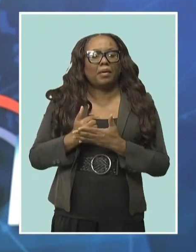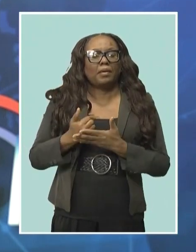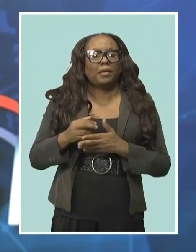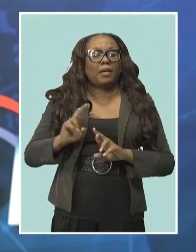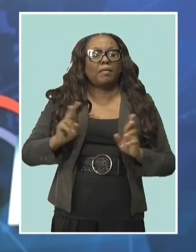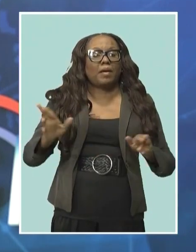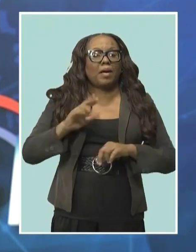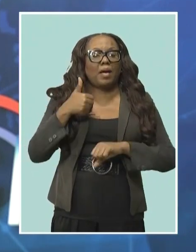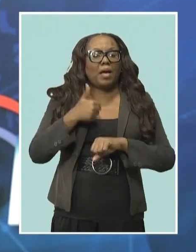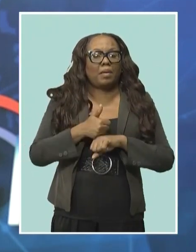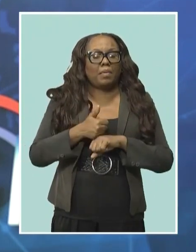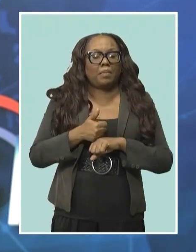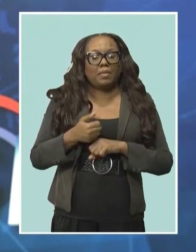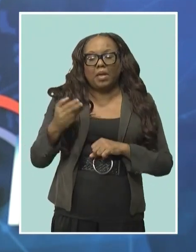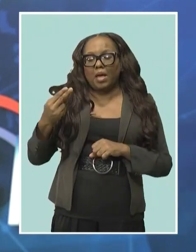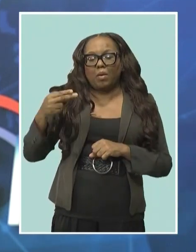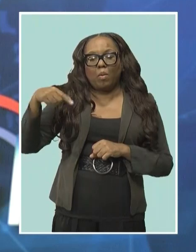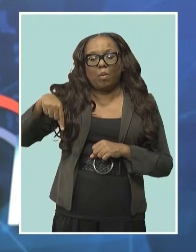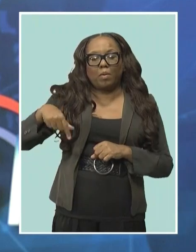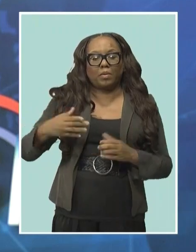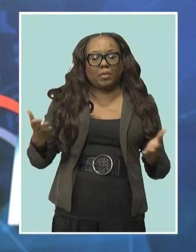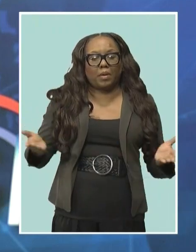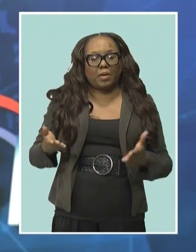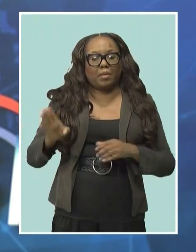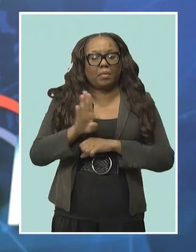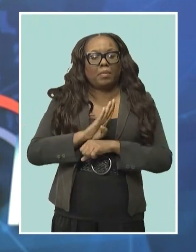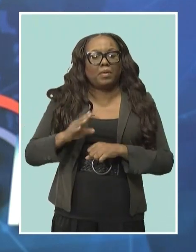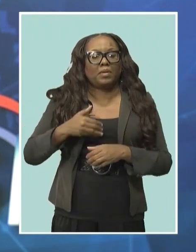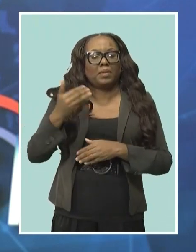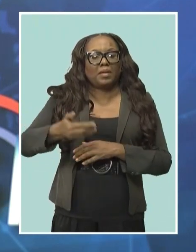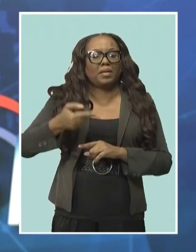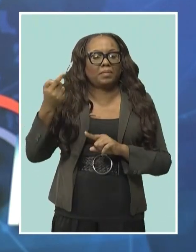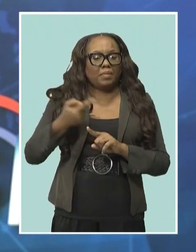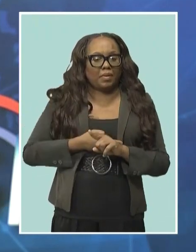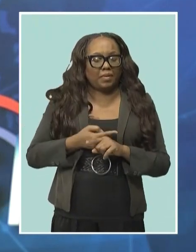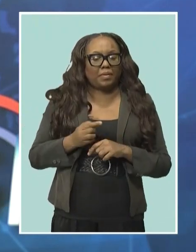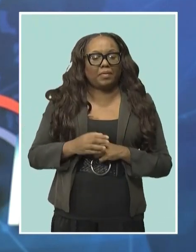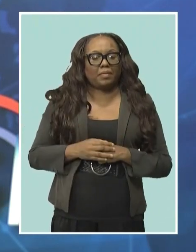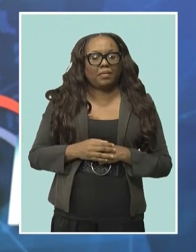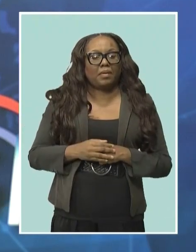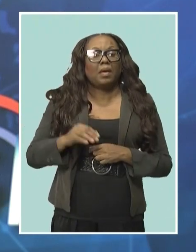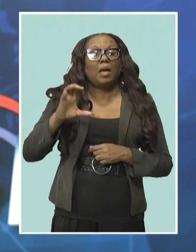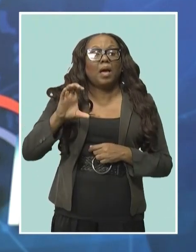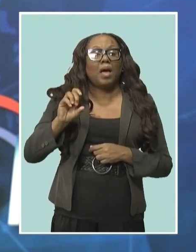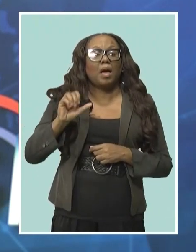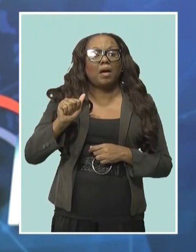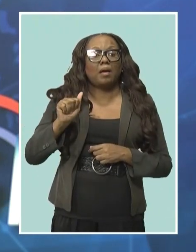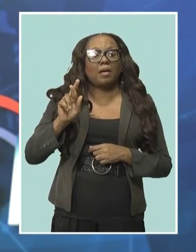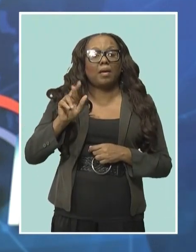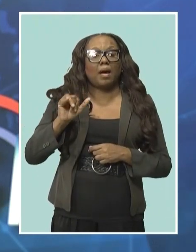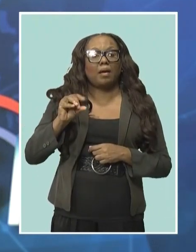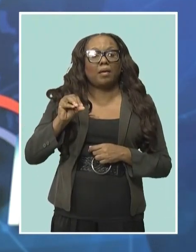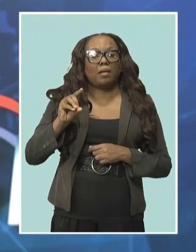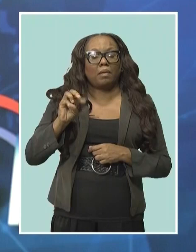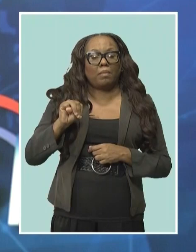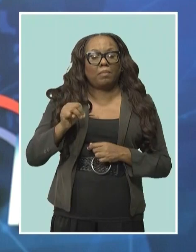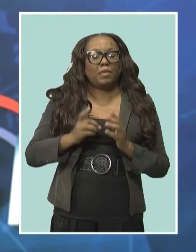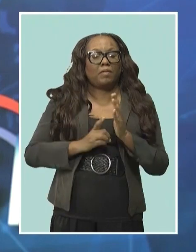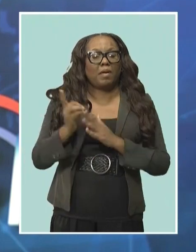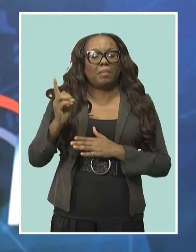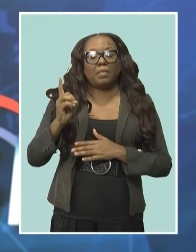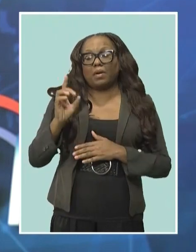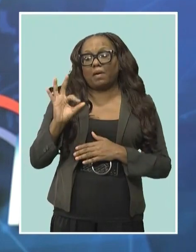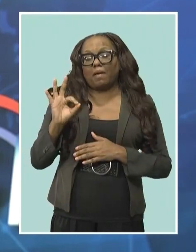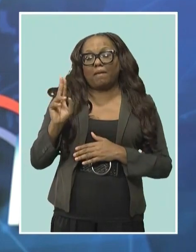Barbados next month, and as the CARICOM Development Fund is now a shareholder in the African financial institution. Ms. Motley's